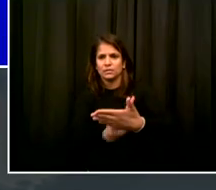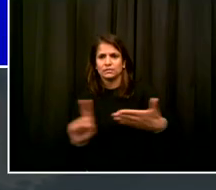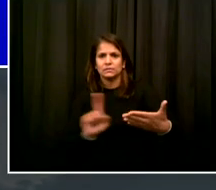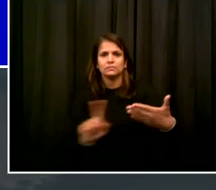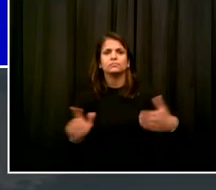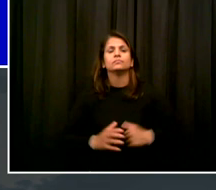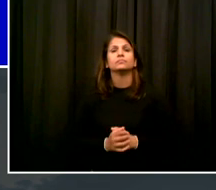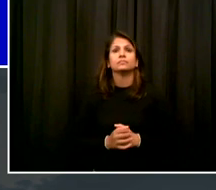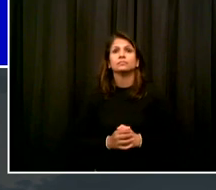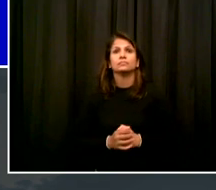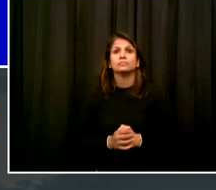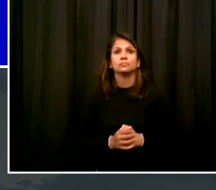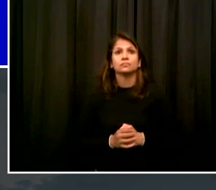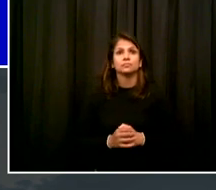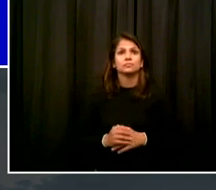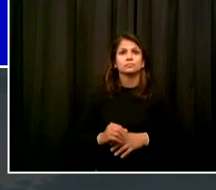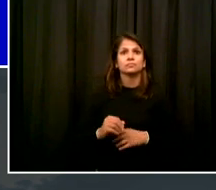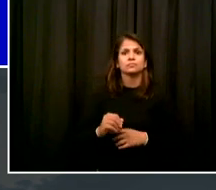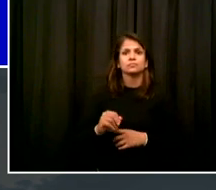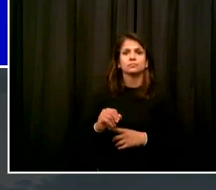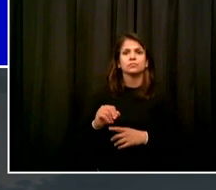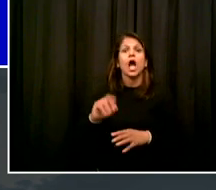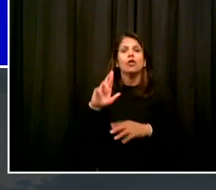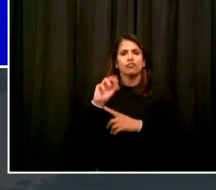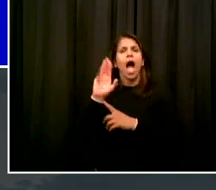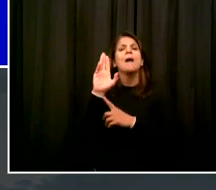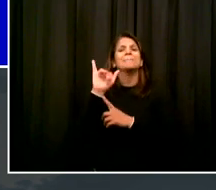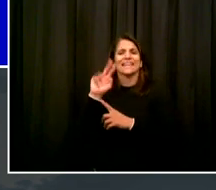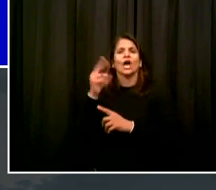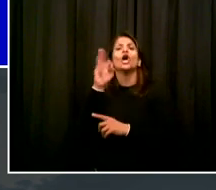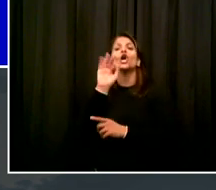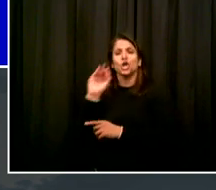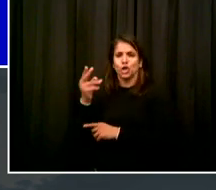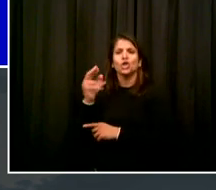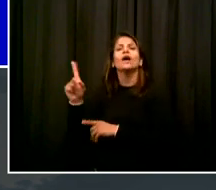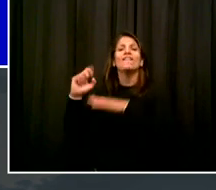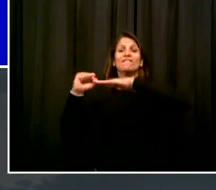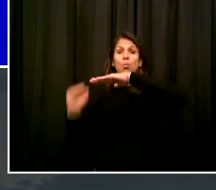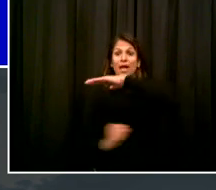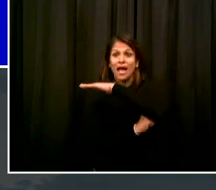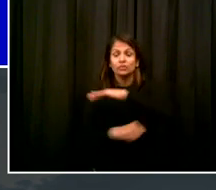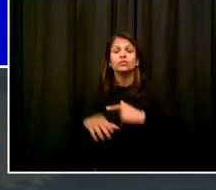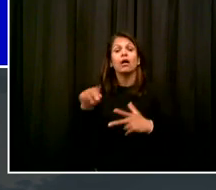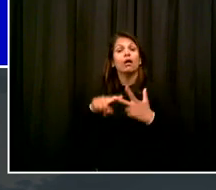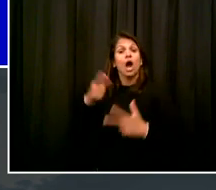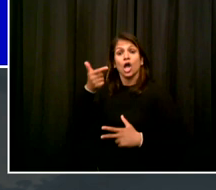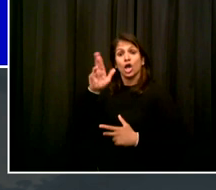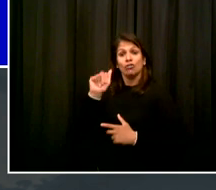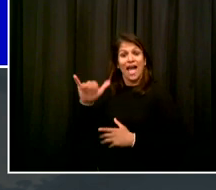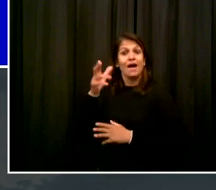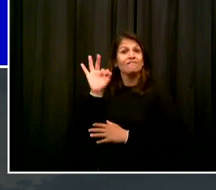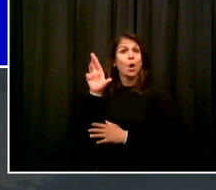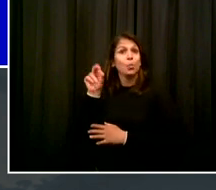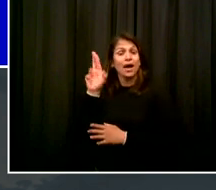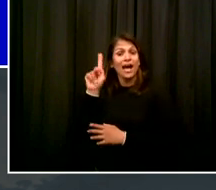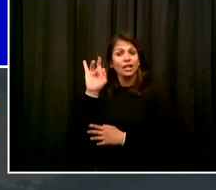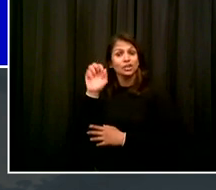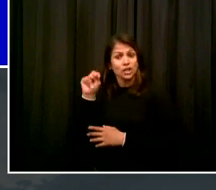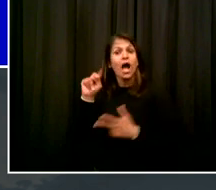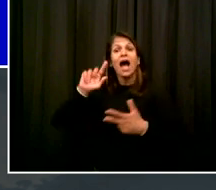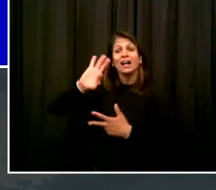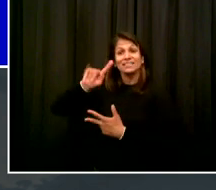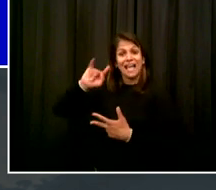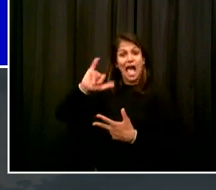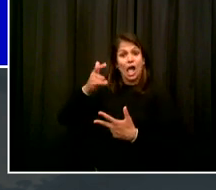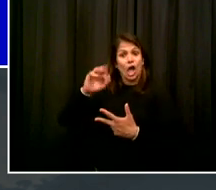Tiger Foundation and with the incredible support of the Fund for Public Schools, we have been expanding access and training in